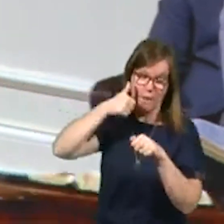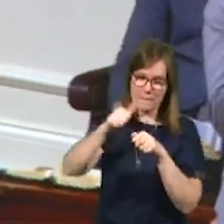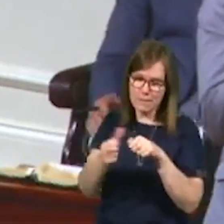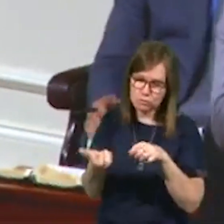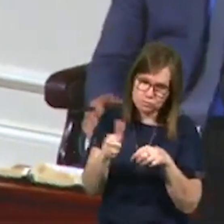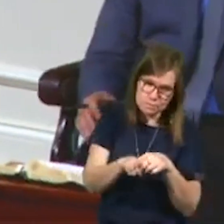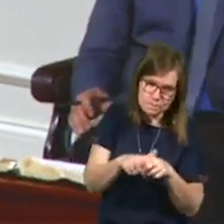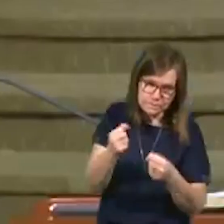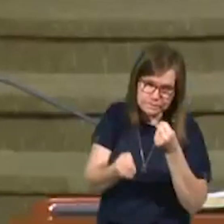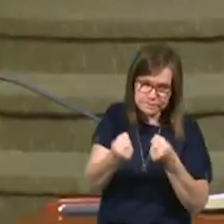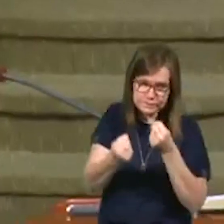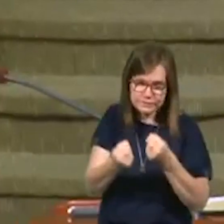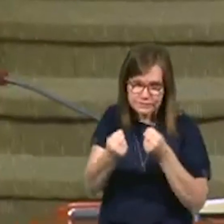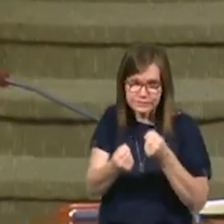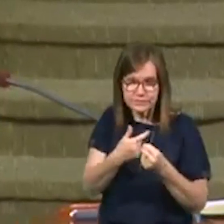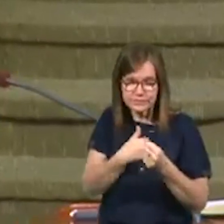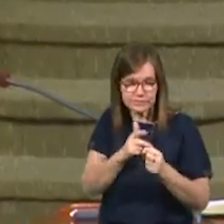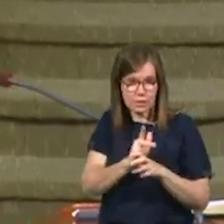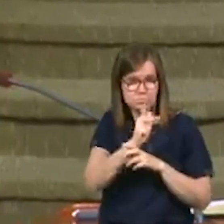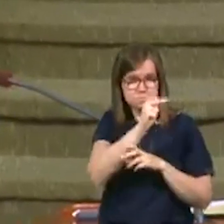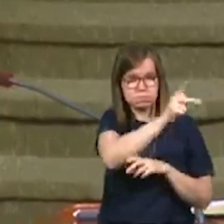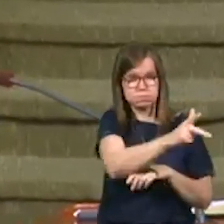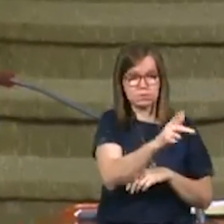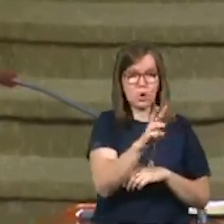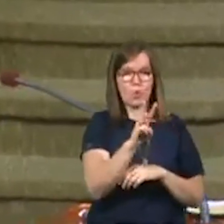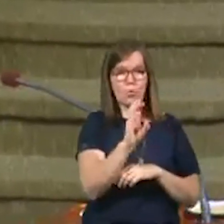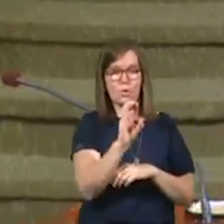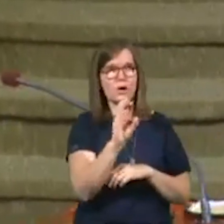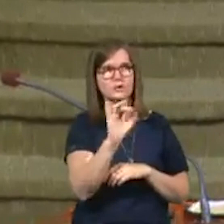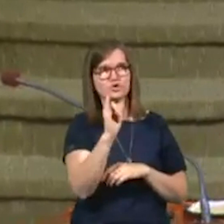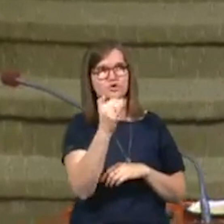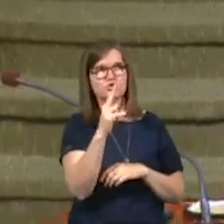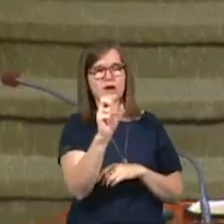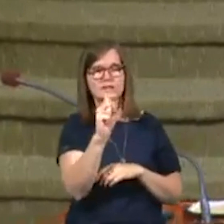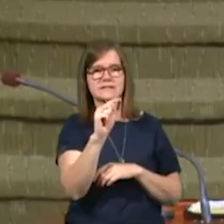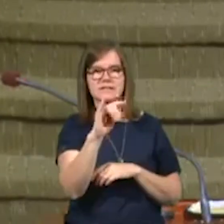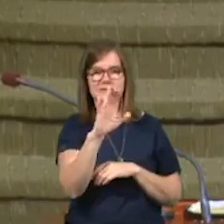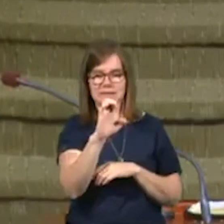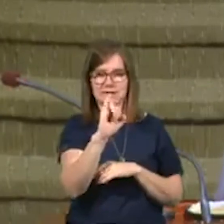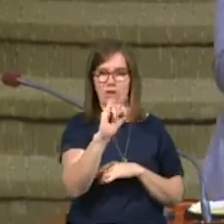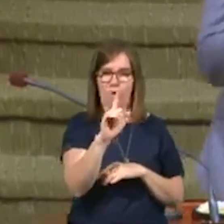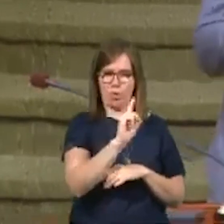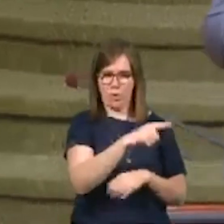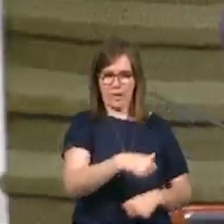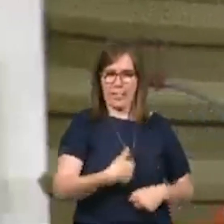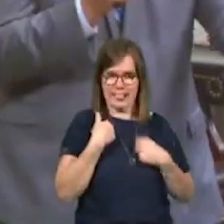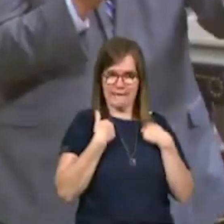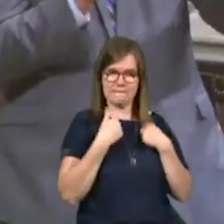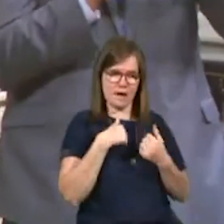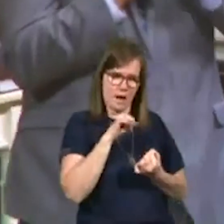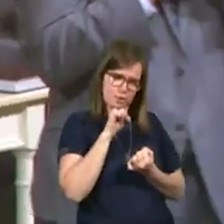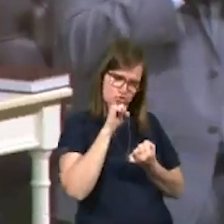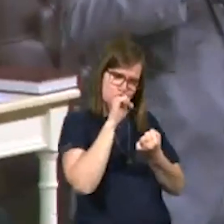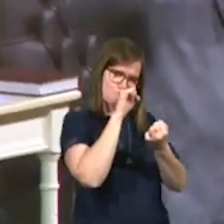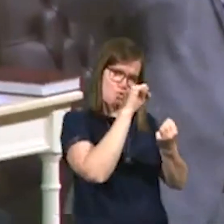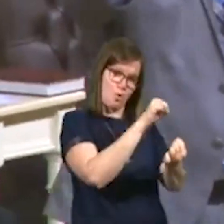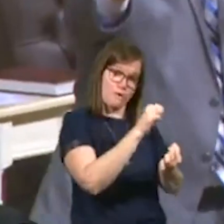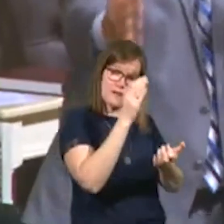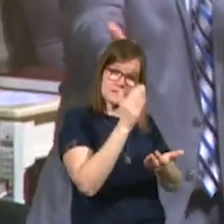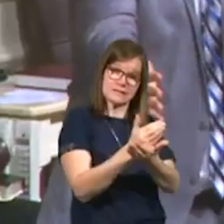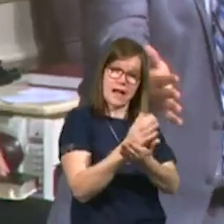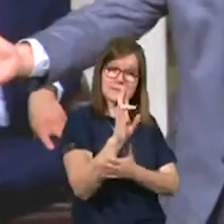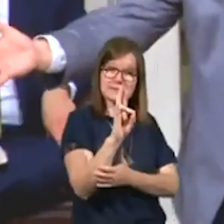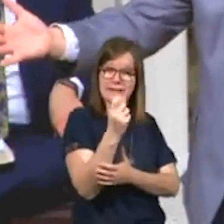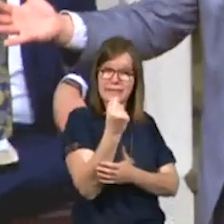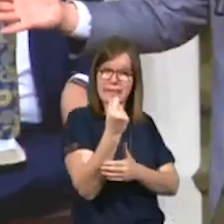Chevy Cavalier and driving over to Worth, Illinois. No, Justice, Illinois, where Brother Chuck lives. And I drove over there to Justice, Illinois, stopped at a 7